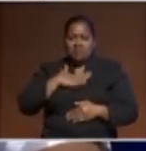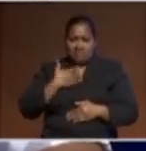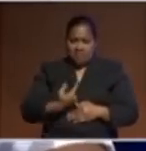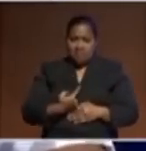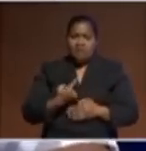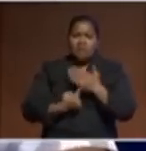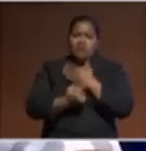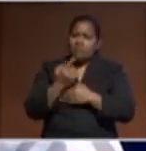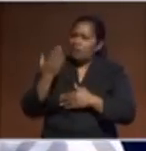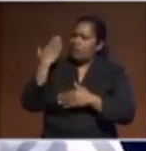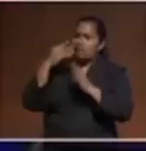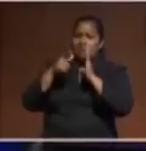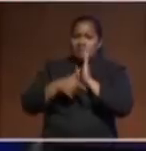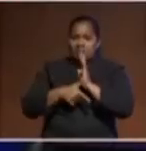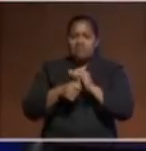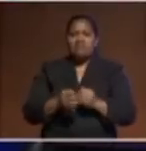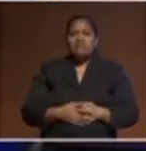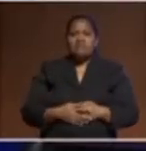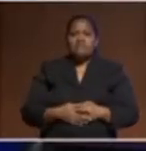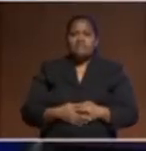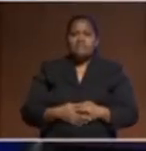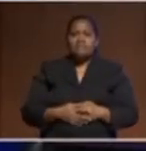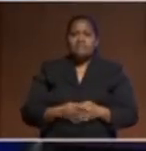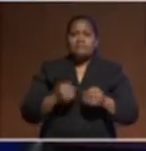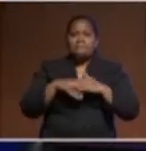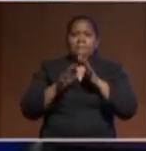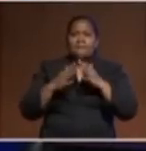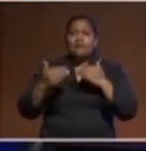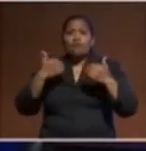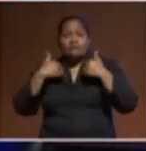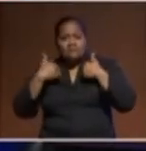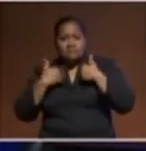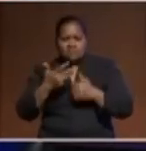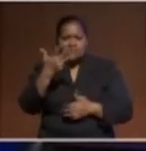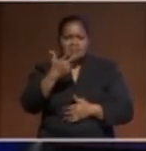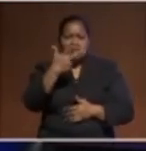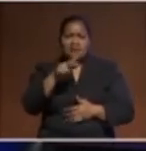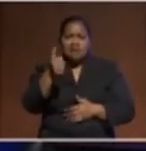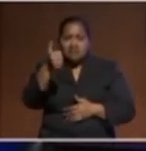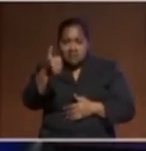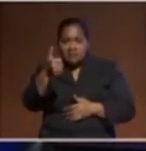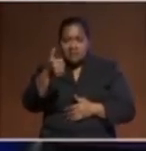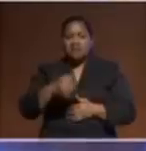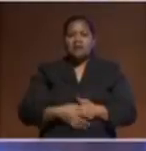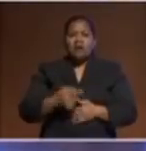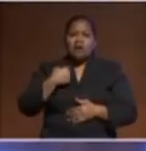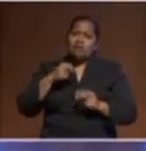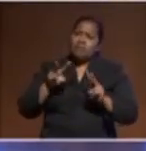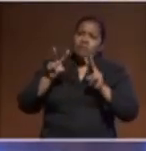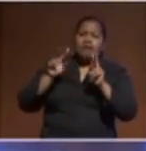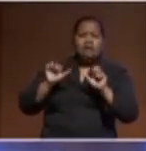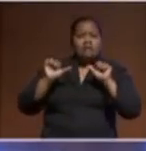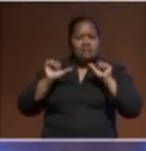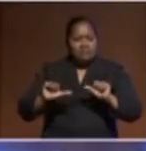being in a university in the United States. In 1986 when I watched President Reagan and our